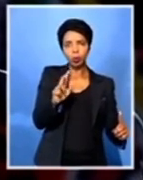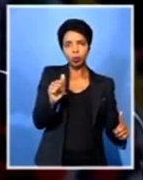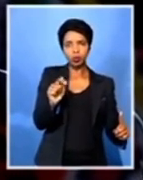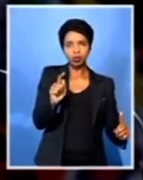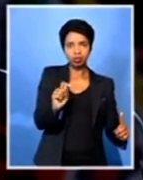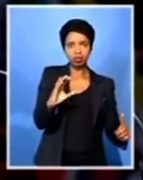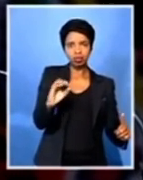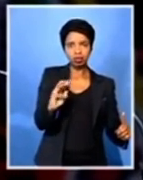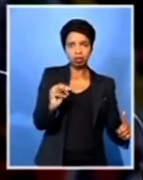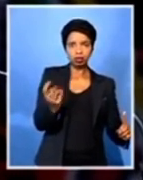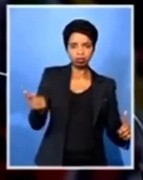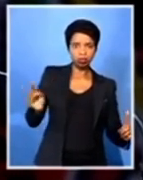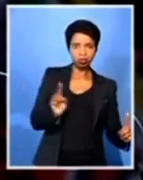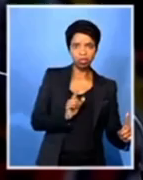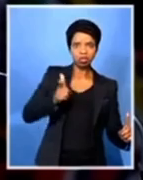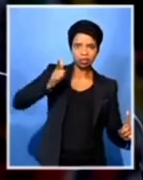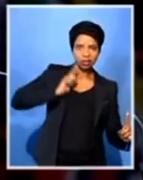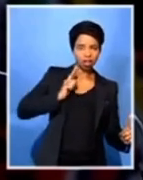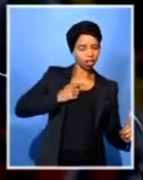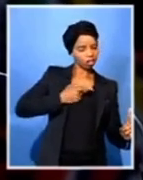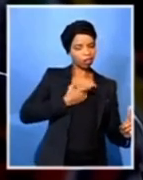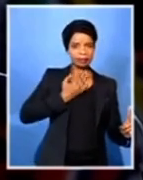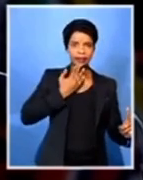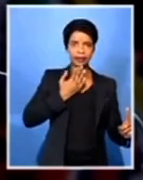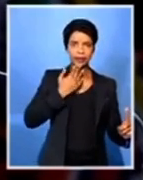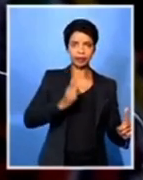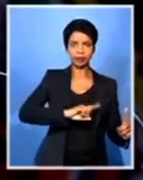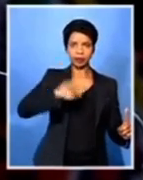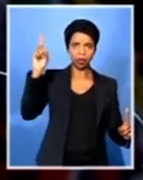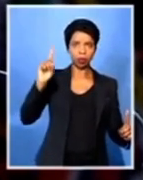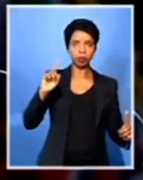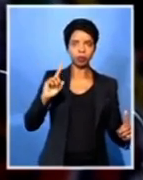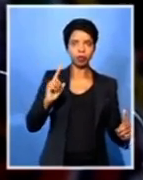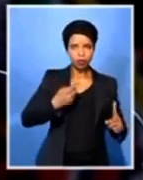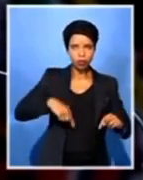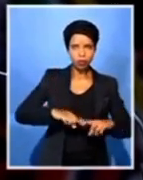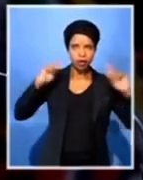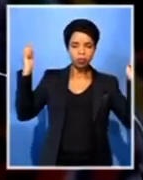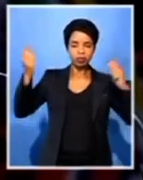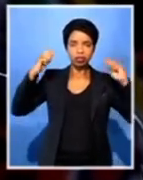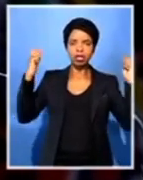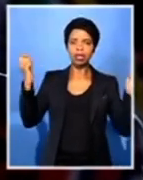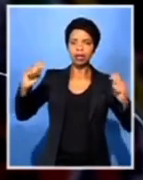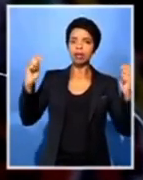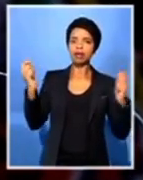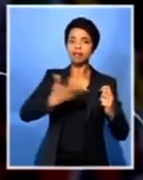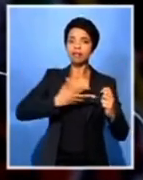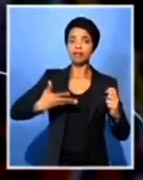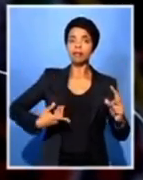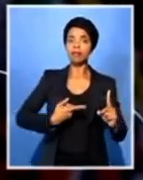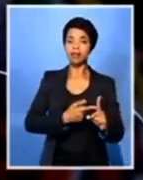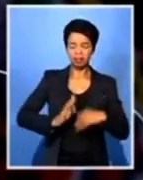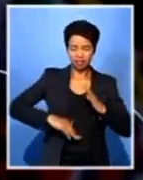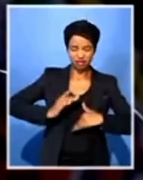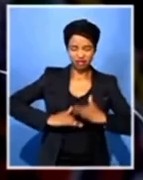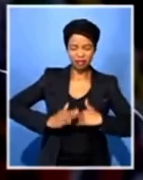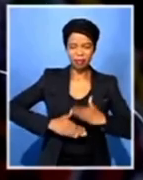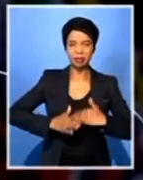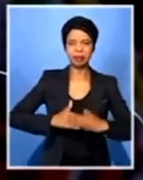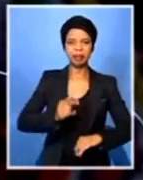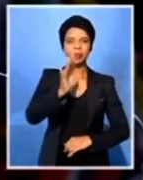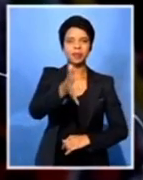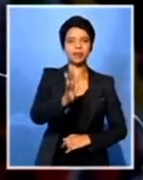Winnie Mandela forever, for as long as we are still alive. If it's true that the ANC